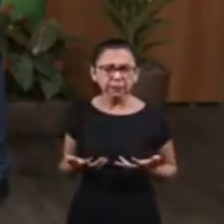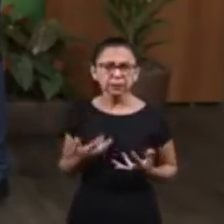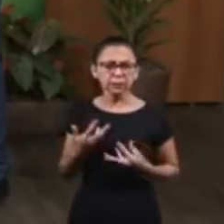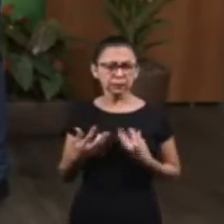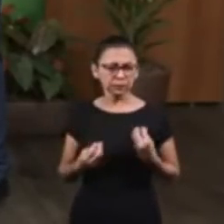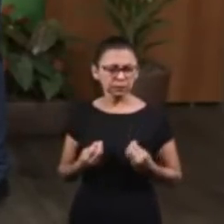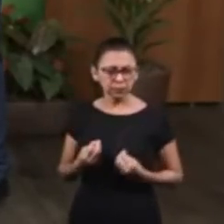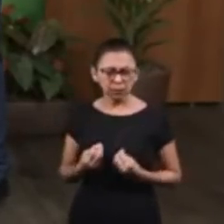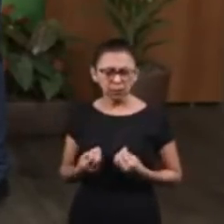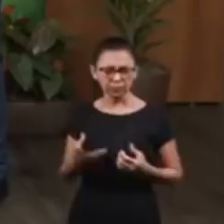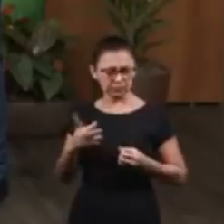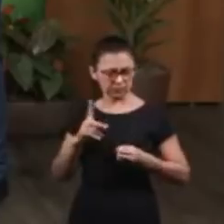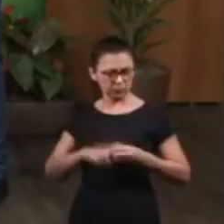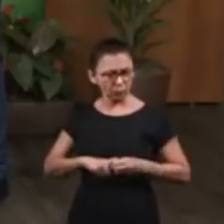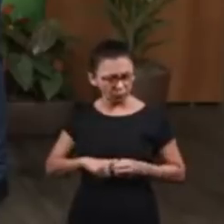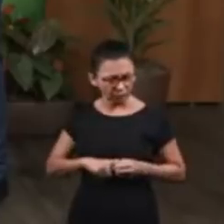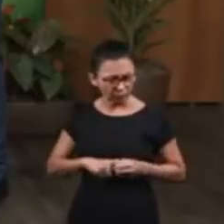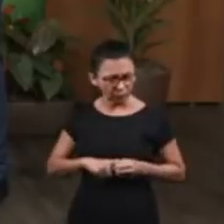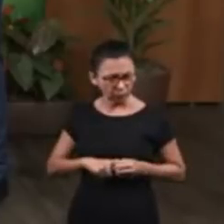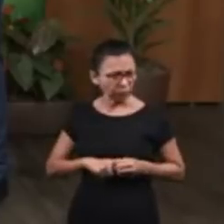understand how.